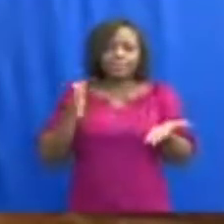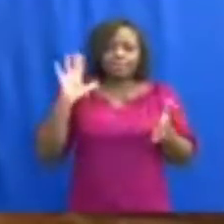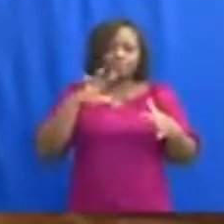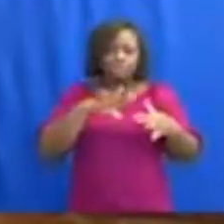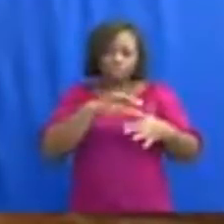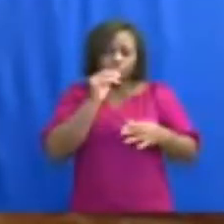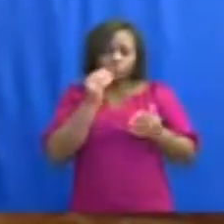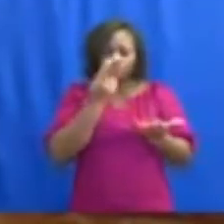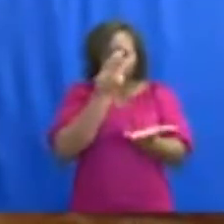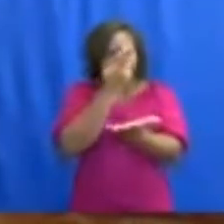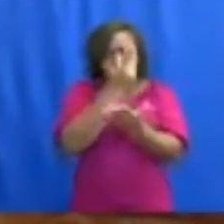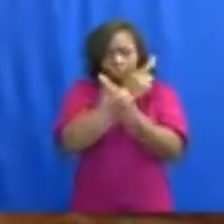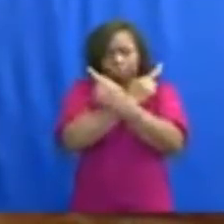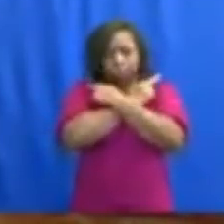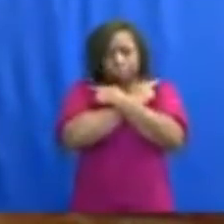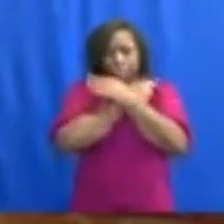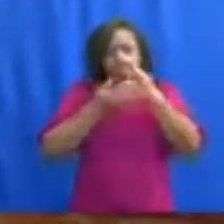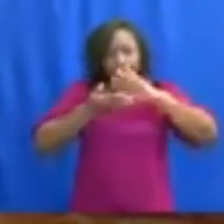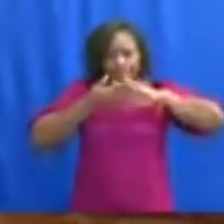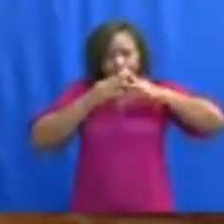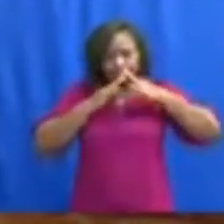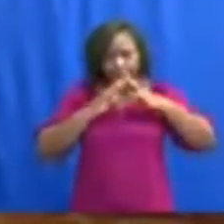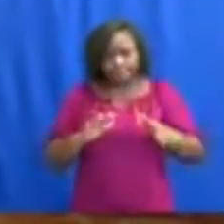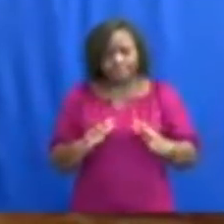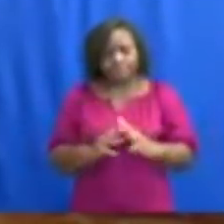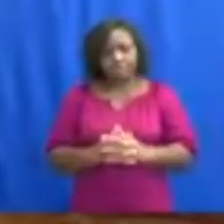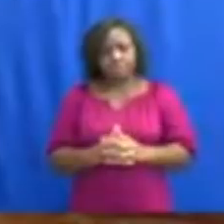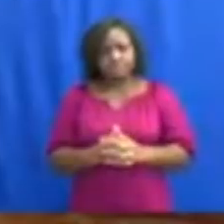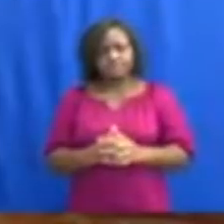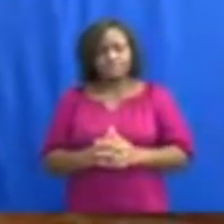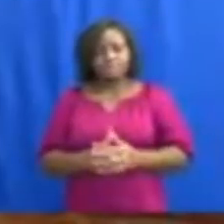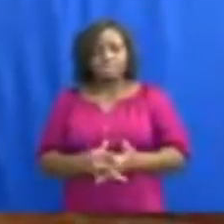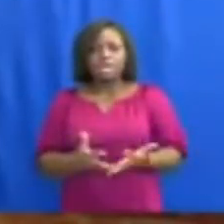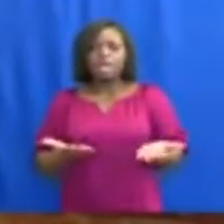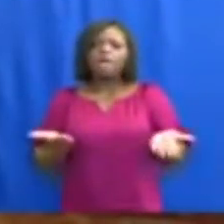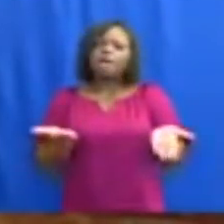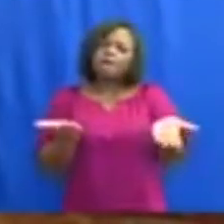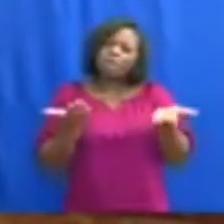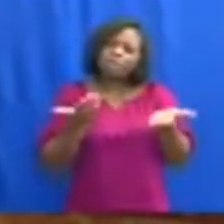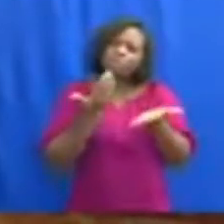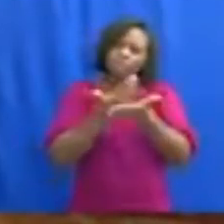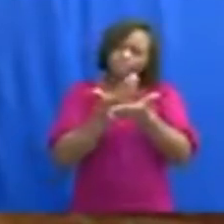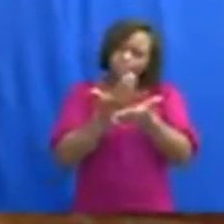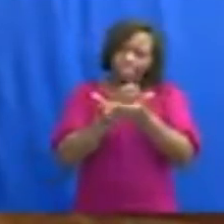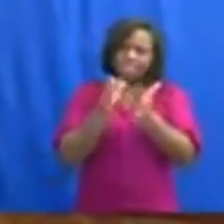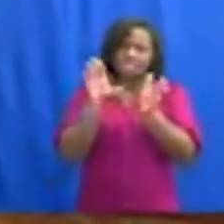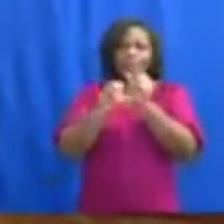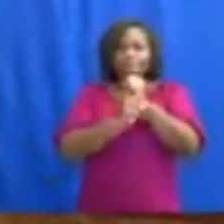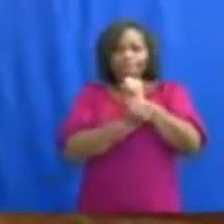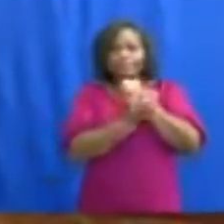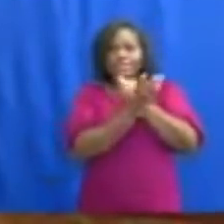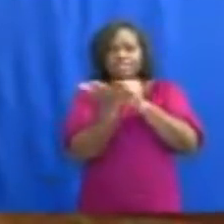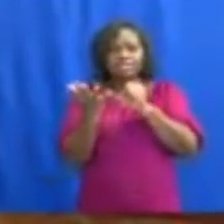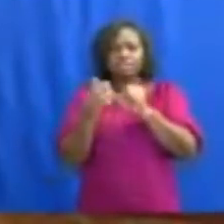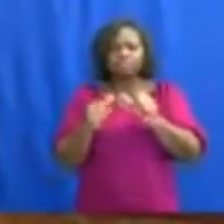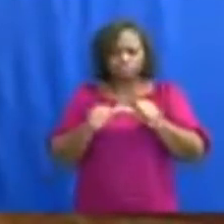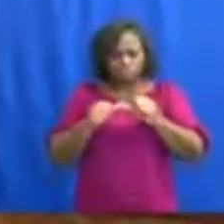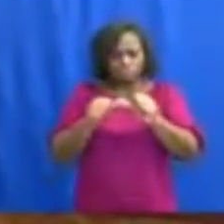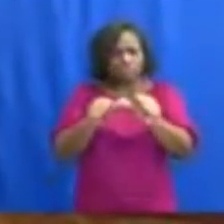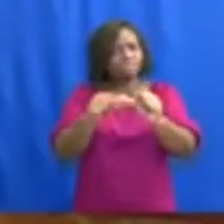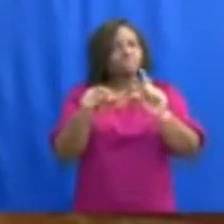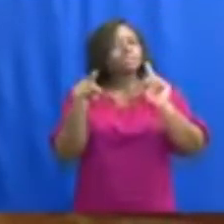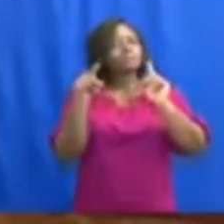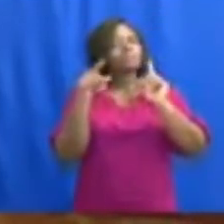in perfect peace. I also urge the media to continue the positive work